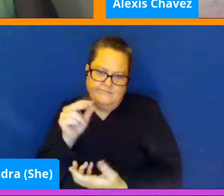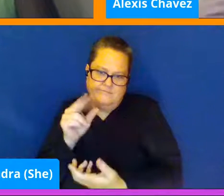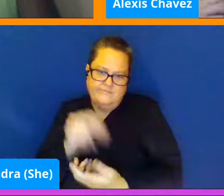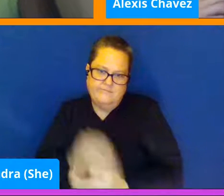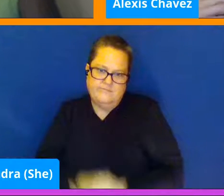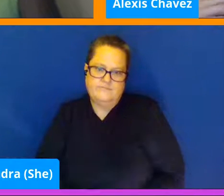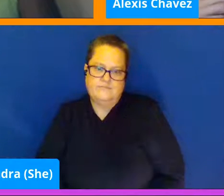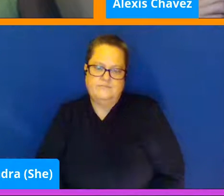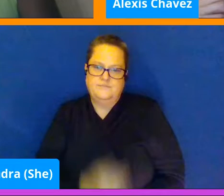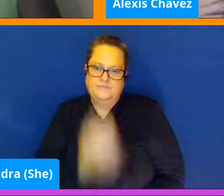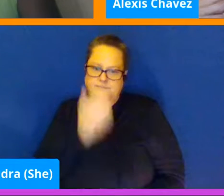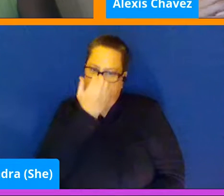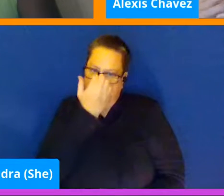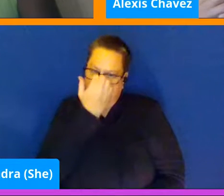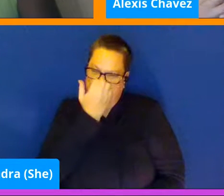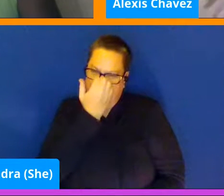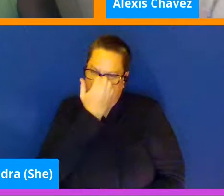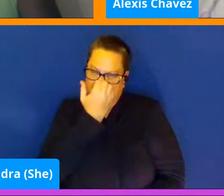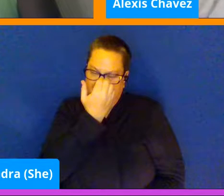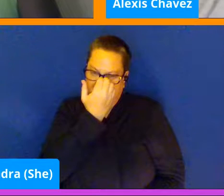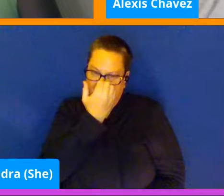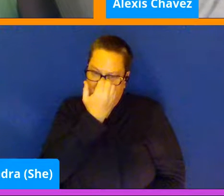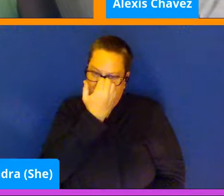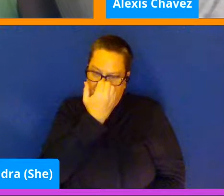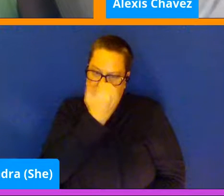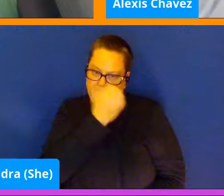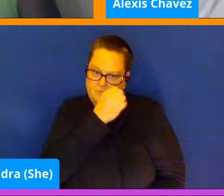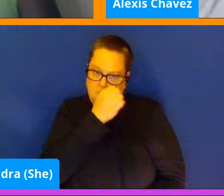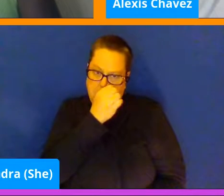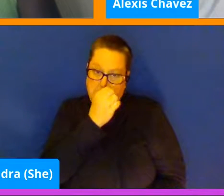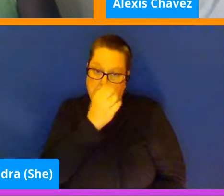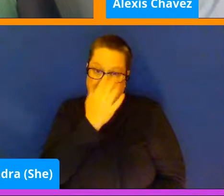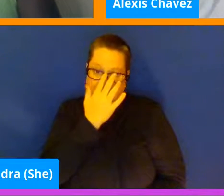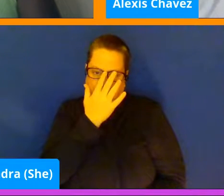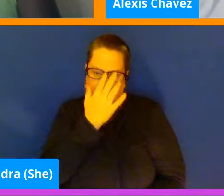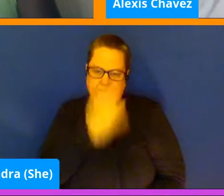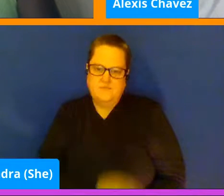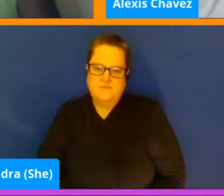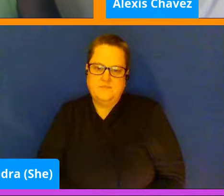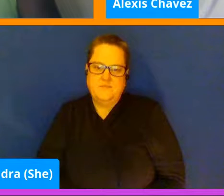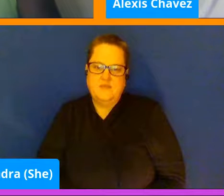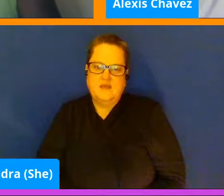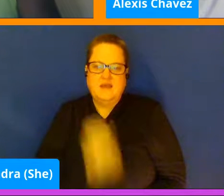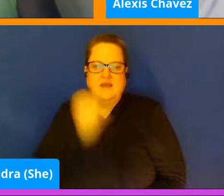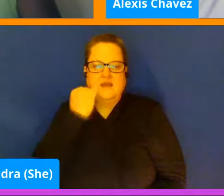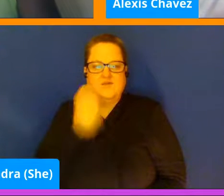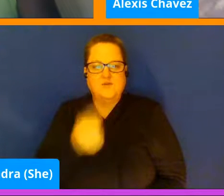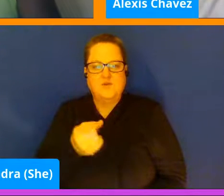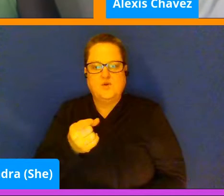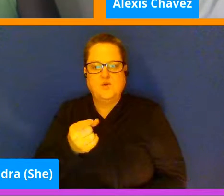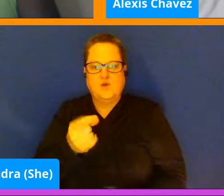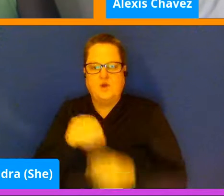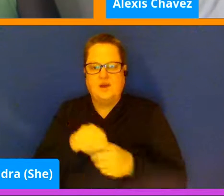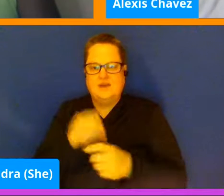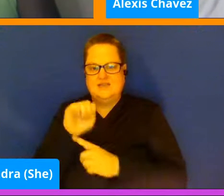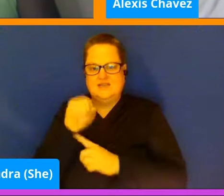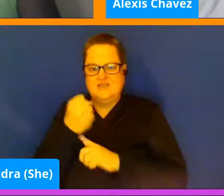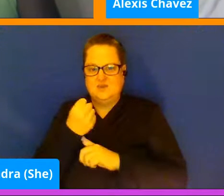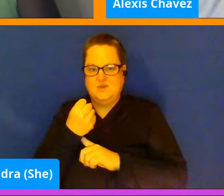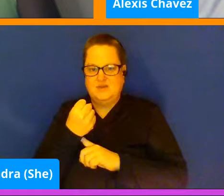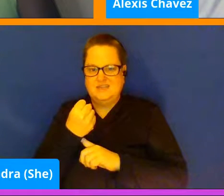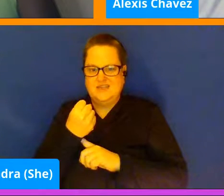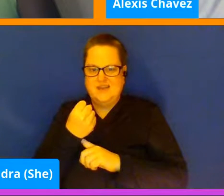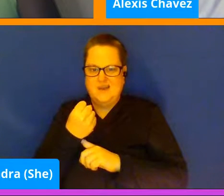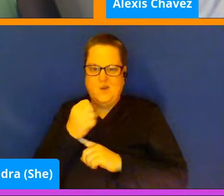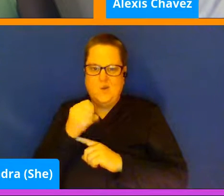And so if if you, as you said, if you're in a situation or you don't feel like you're able to be your whole